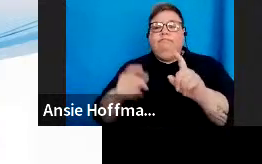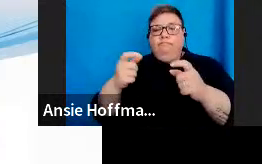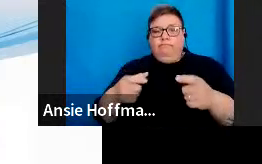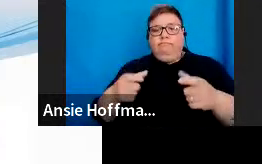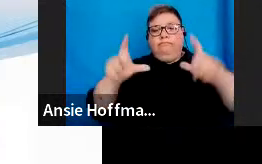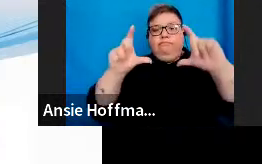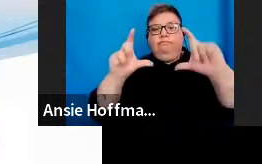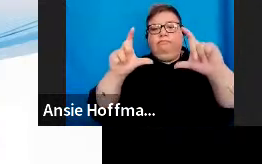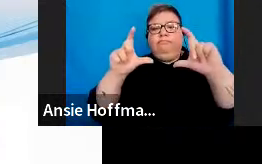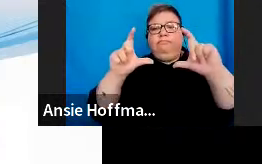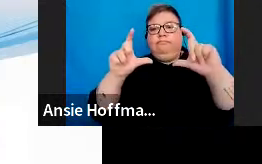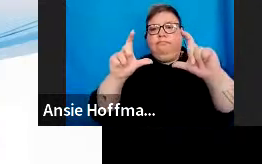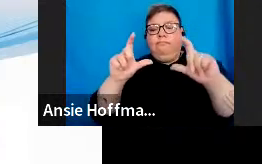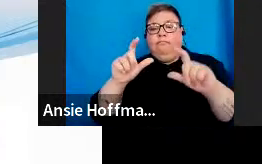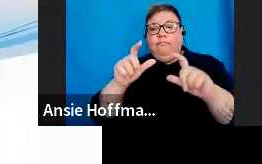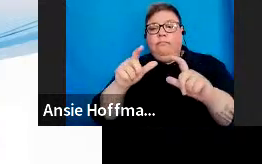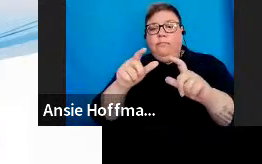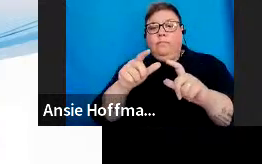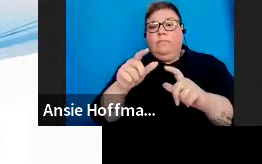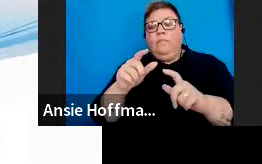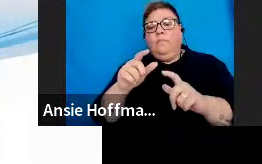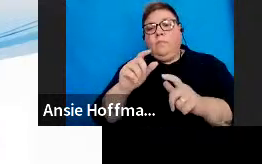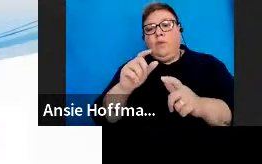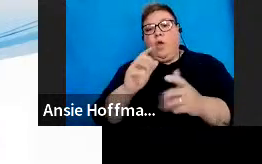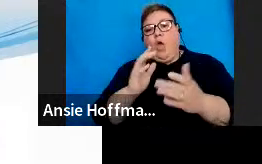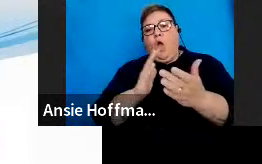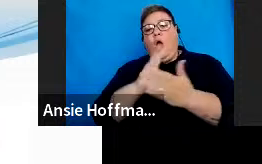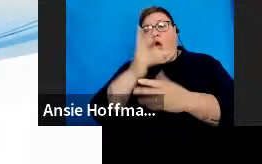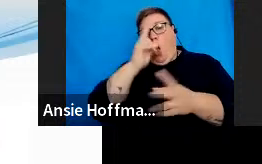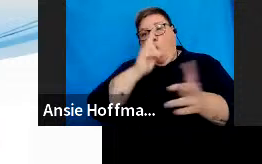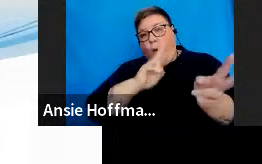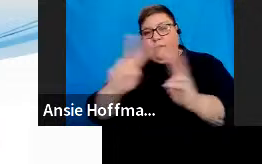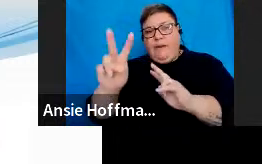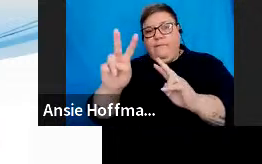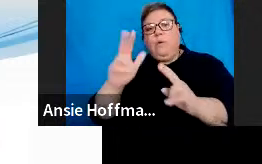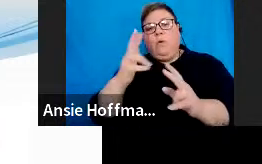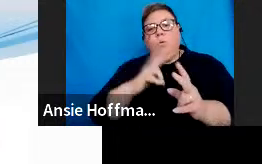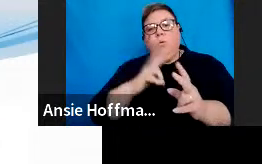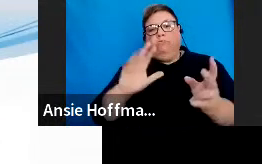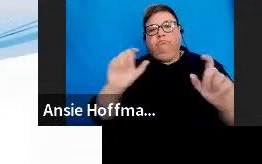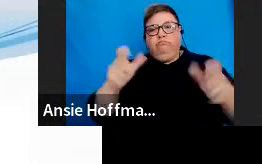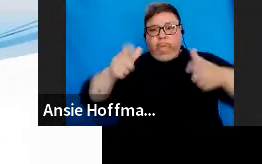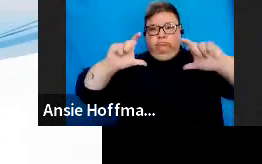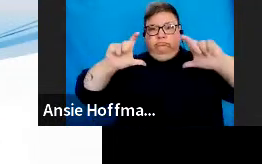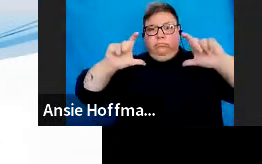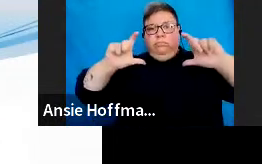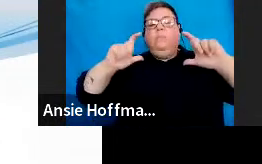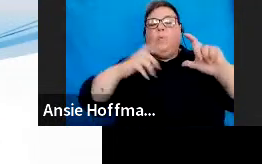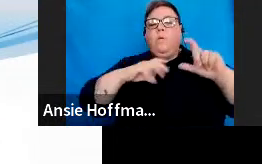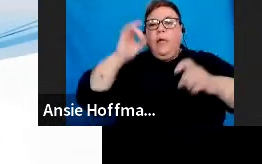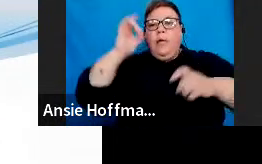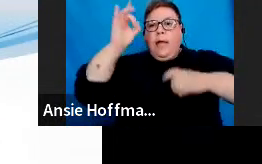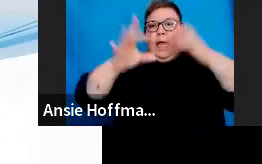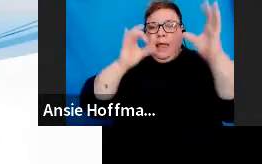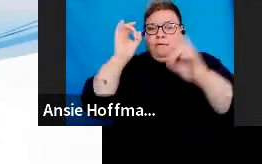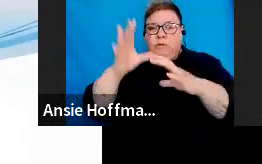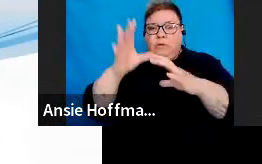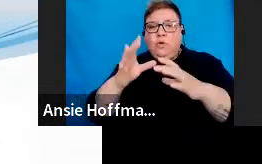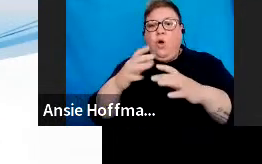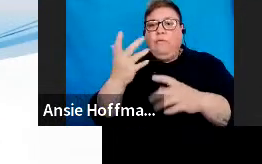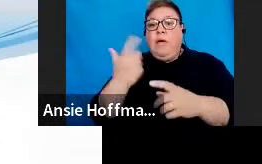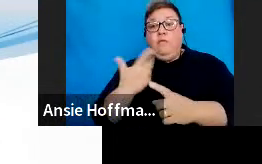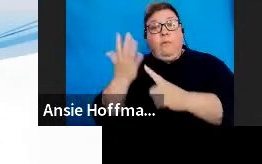organization access rights overview page will be displayed with information of the representative